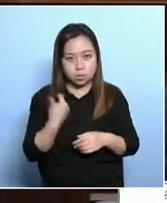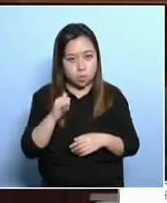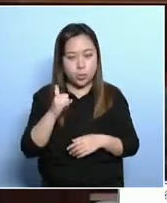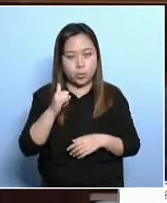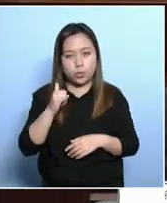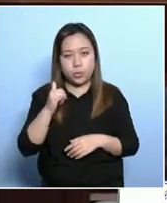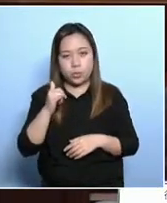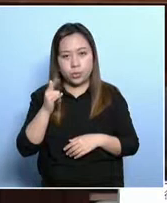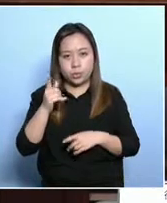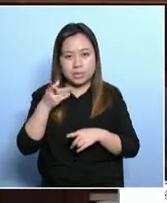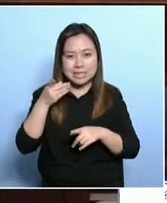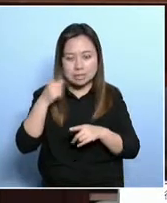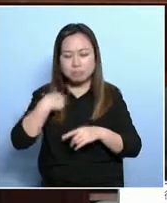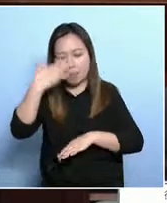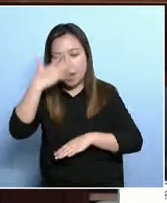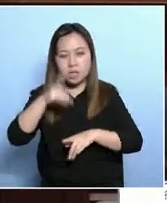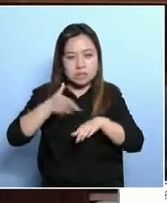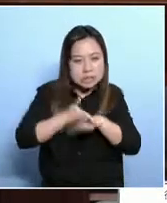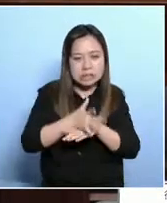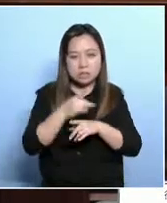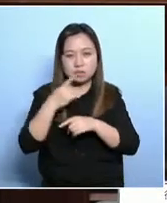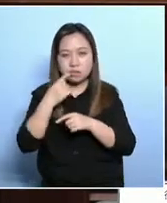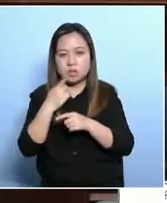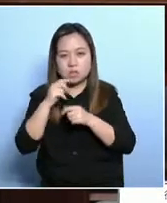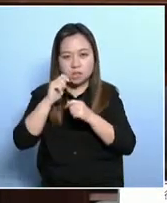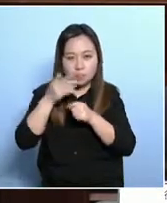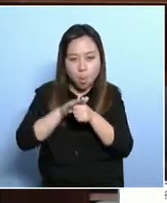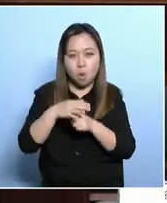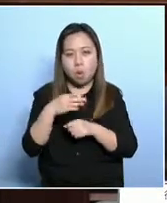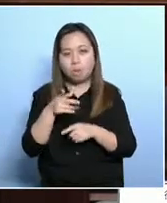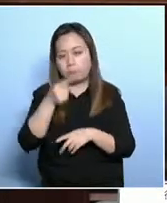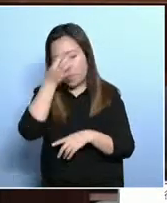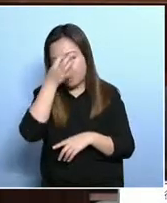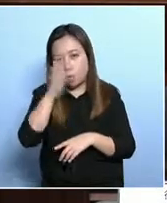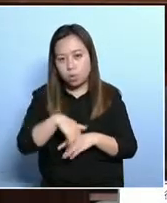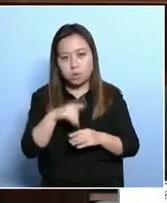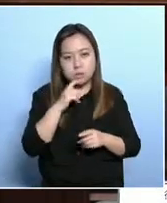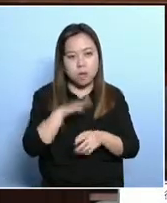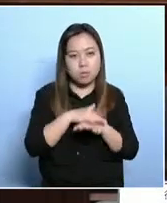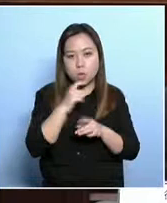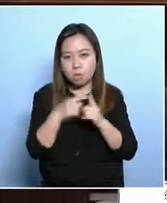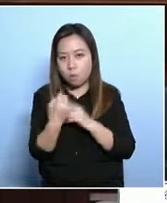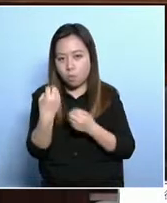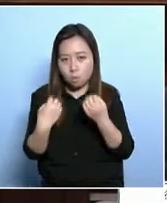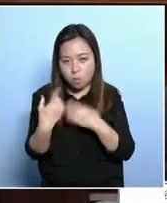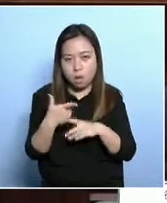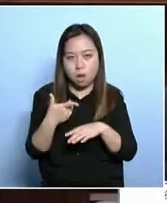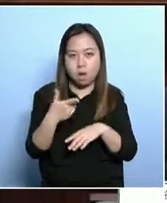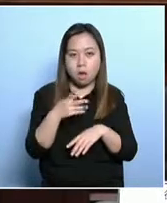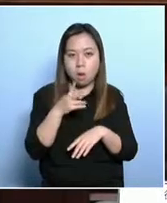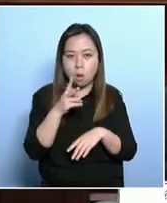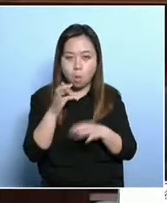grassroots children is a serious problem. Of course, this has to be dealt with at an early age.